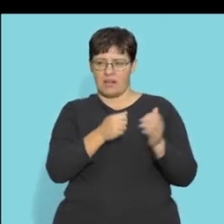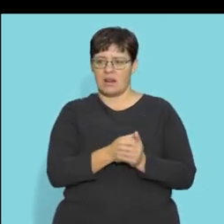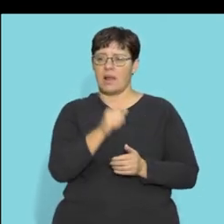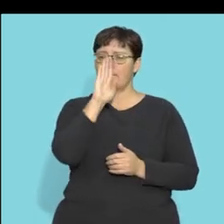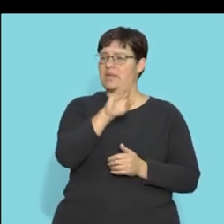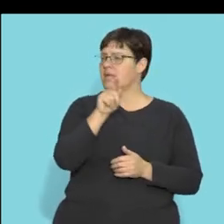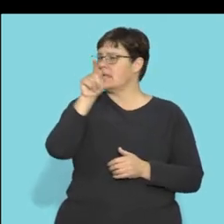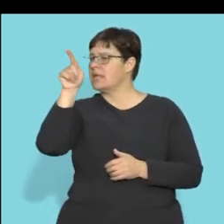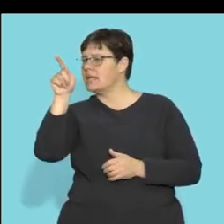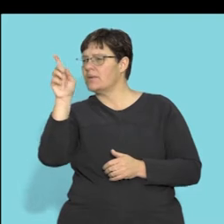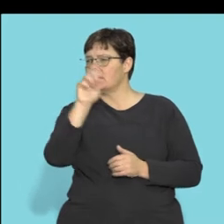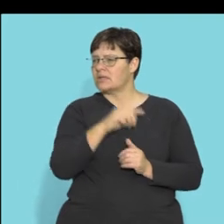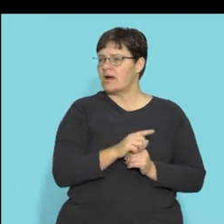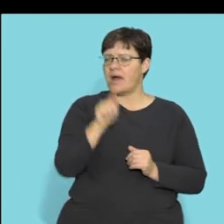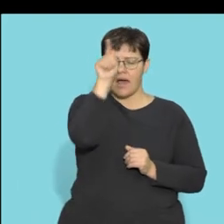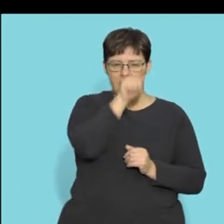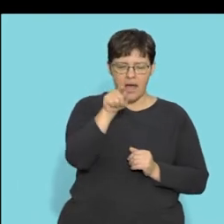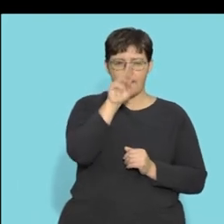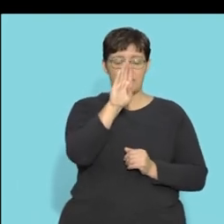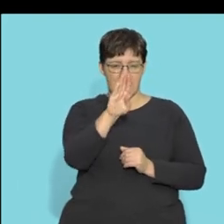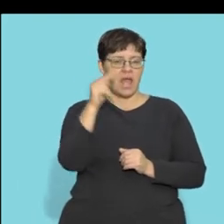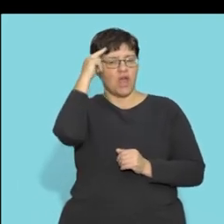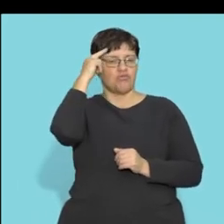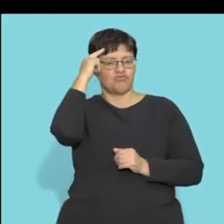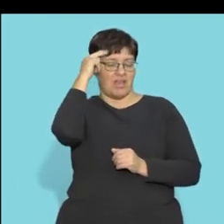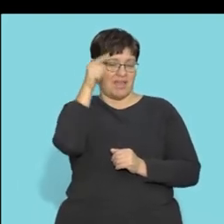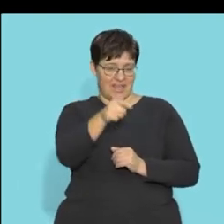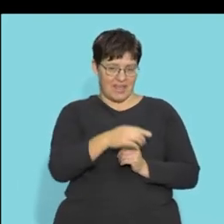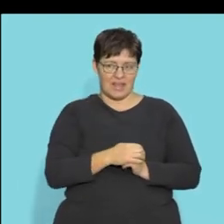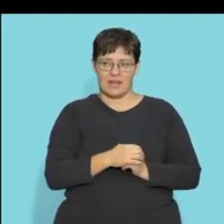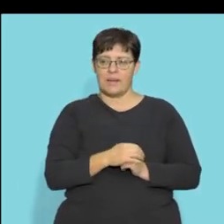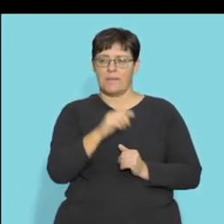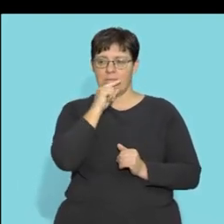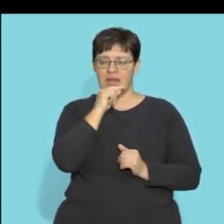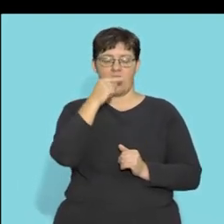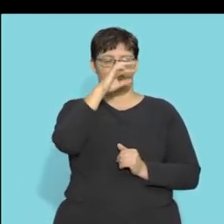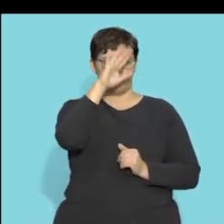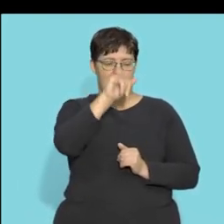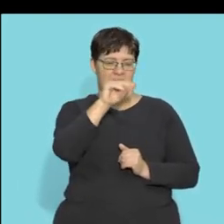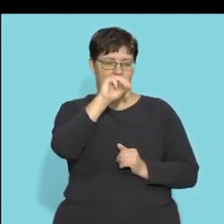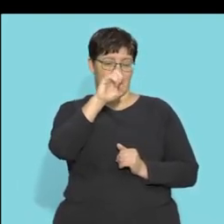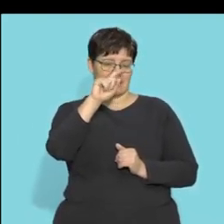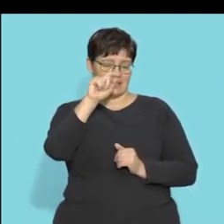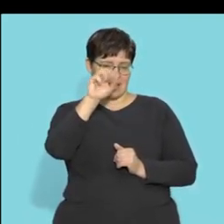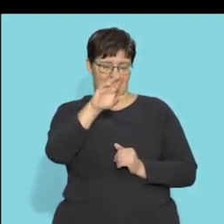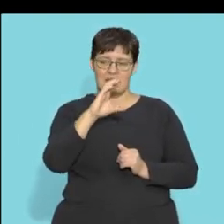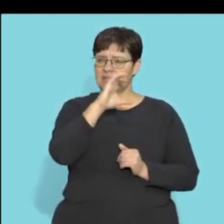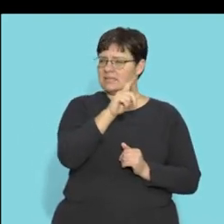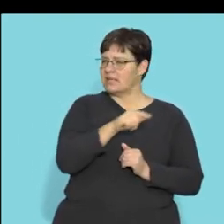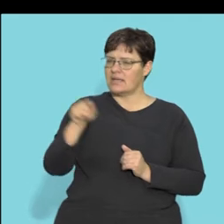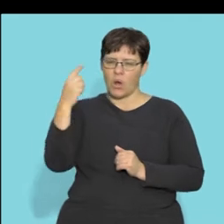following labels. Right. Number B. Let's look at number B. There's number B. That's the gray part. So that would be the gray matter.